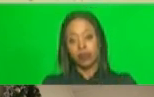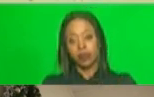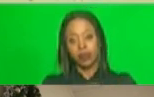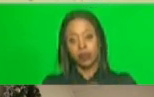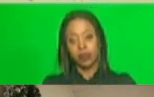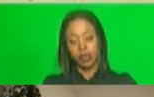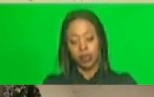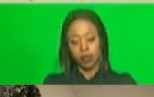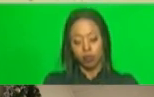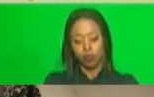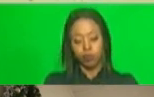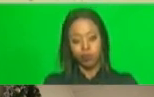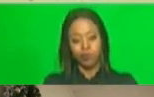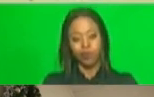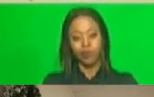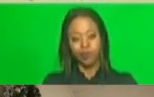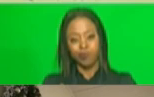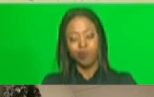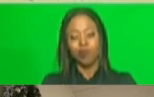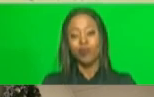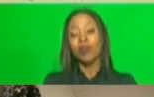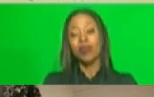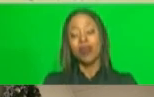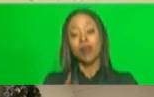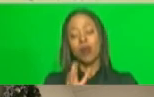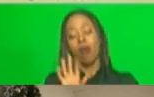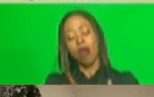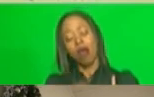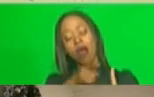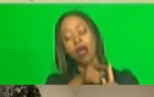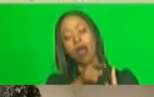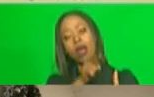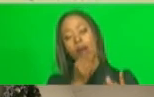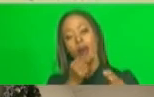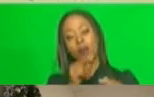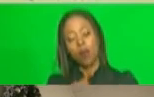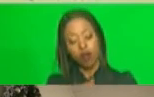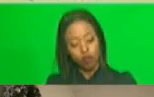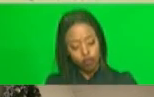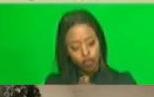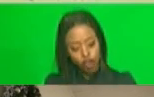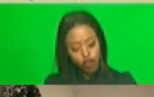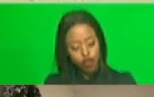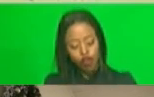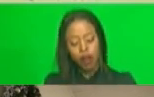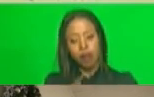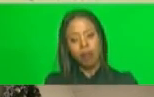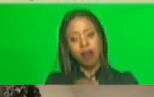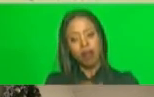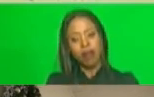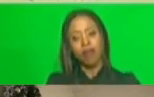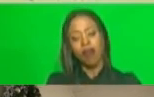campaign will be launched aimed at children, parents, caregivers and the broader community